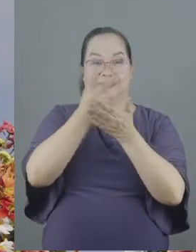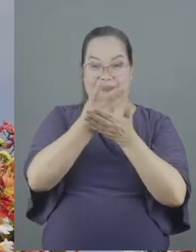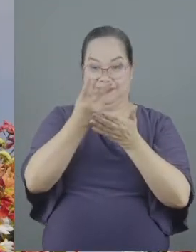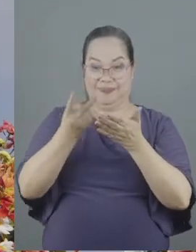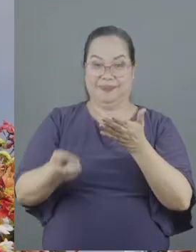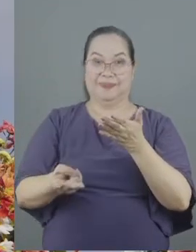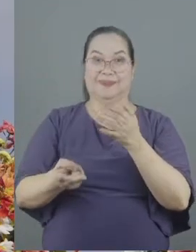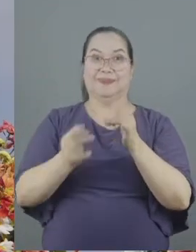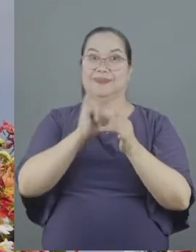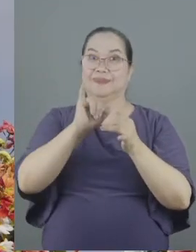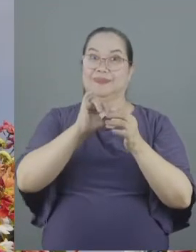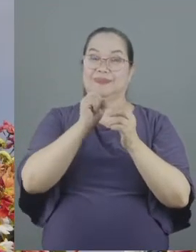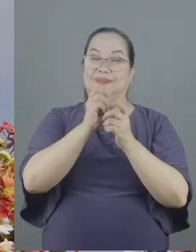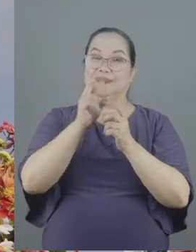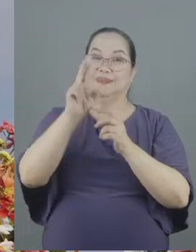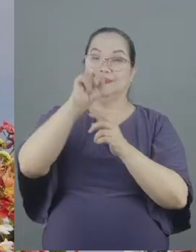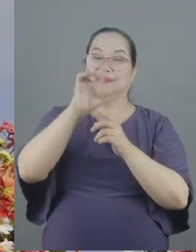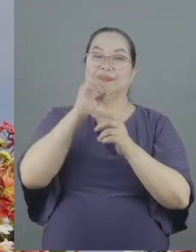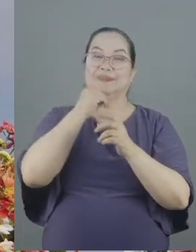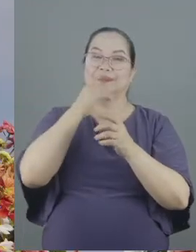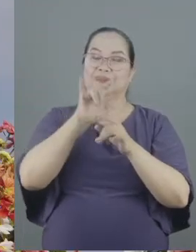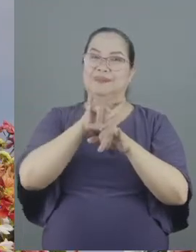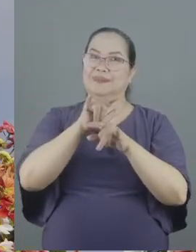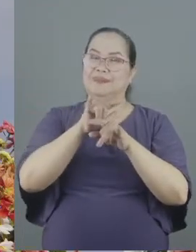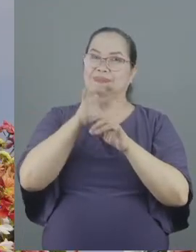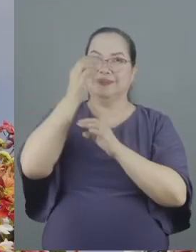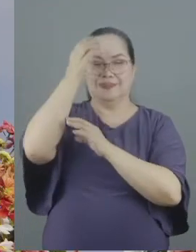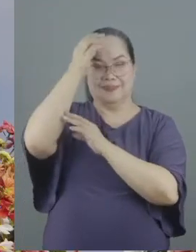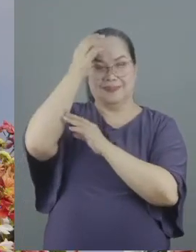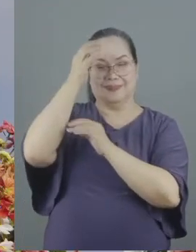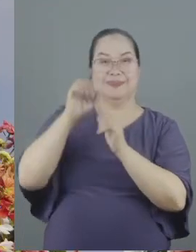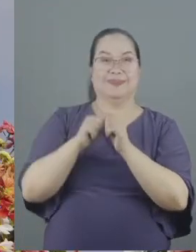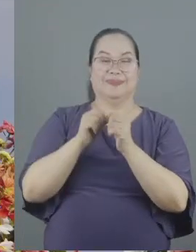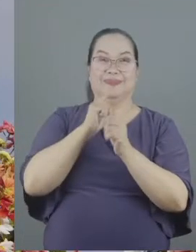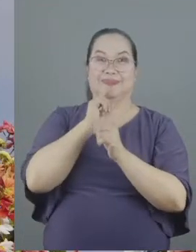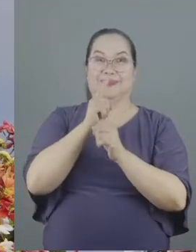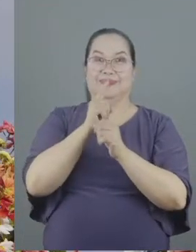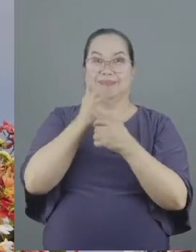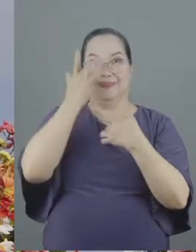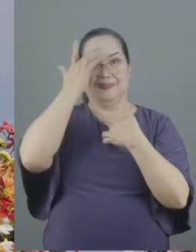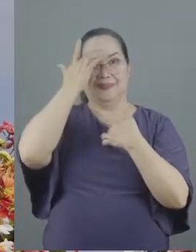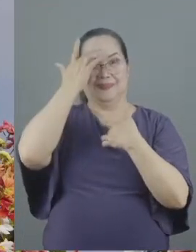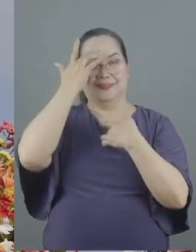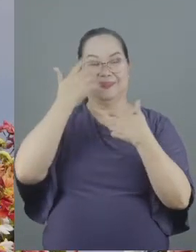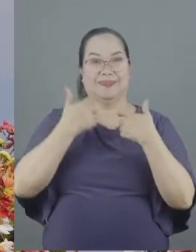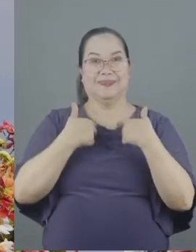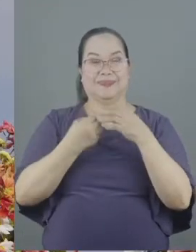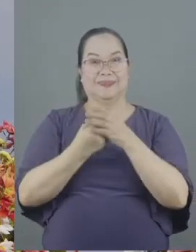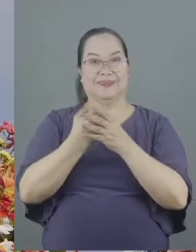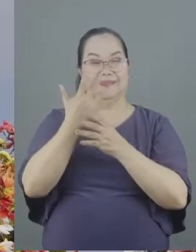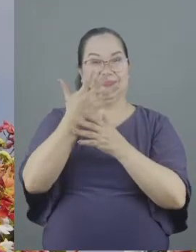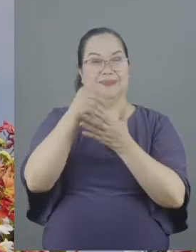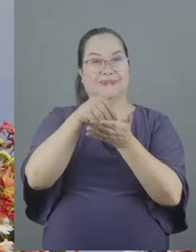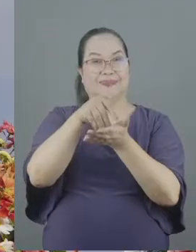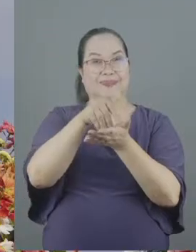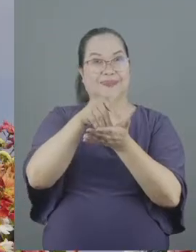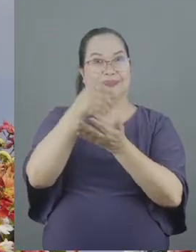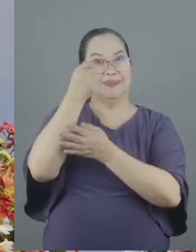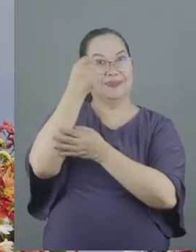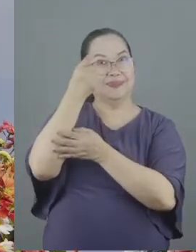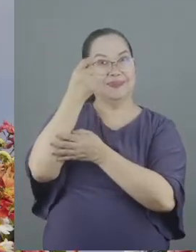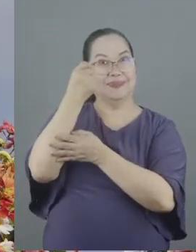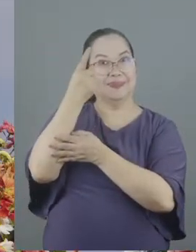is a scruple of conscience an infirmity or an error arising from a weakness of understanding